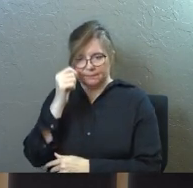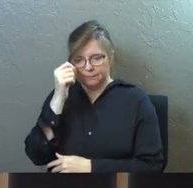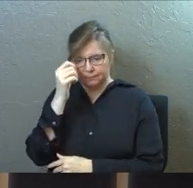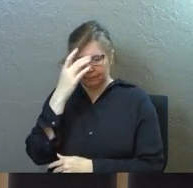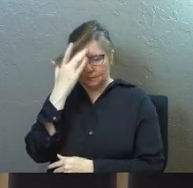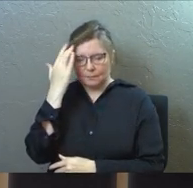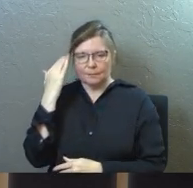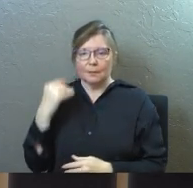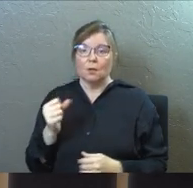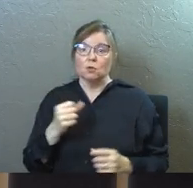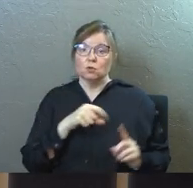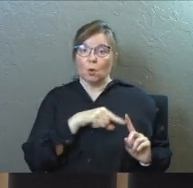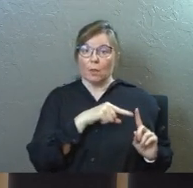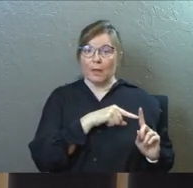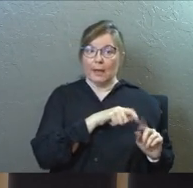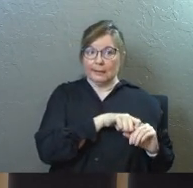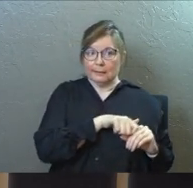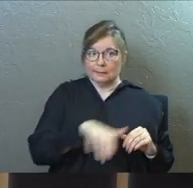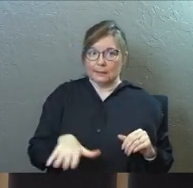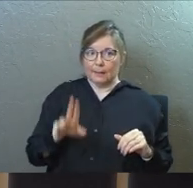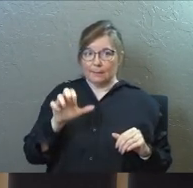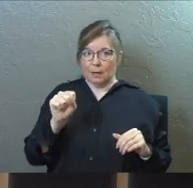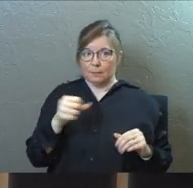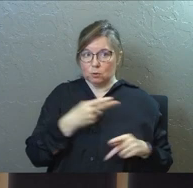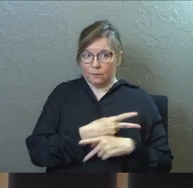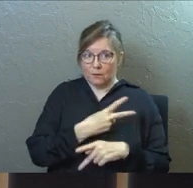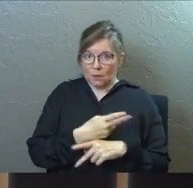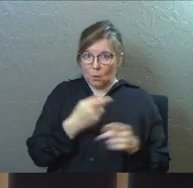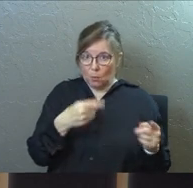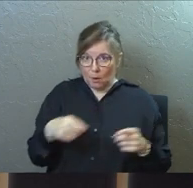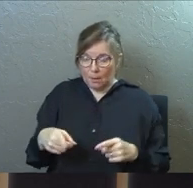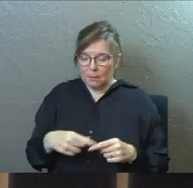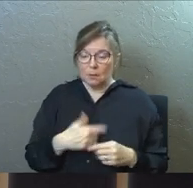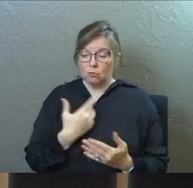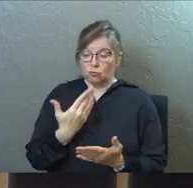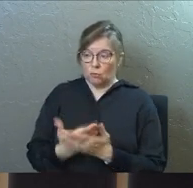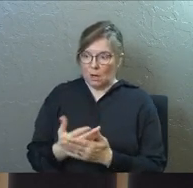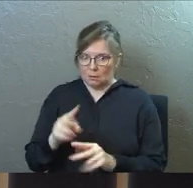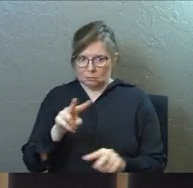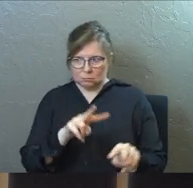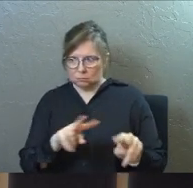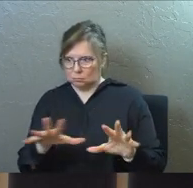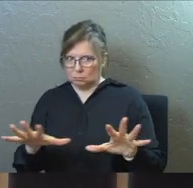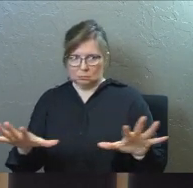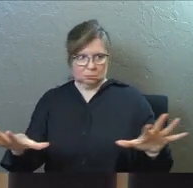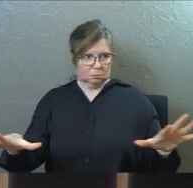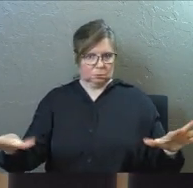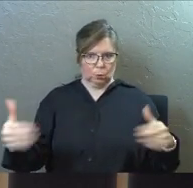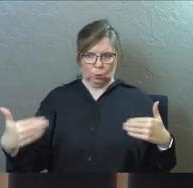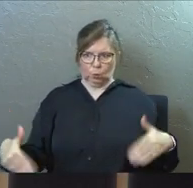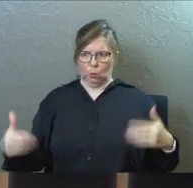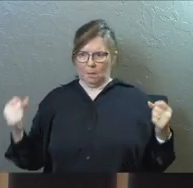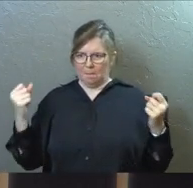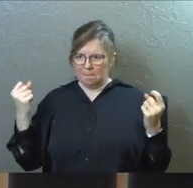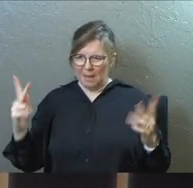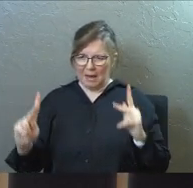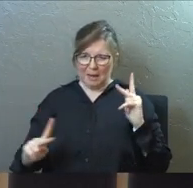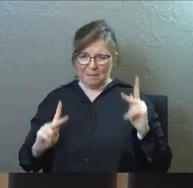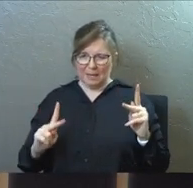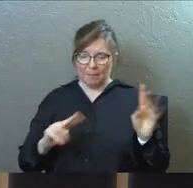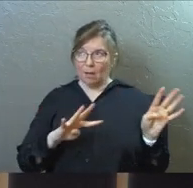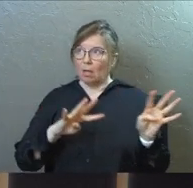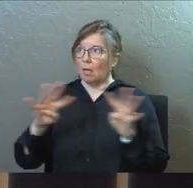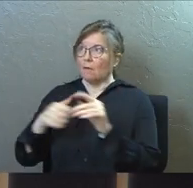figure out what in the world's going on up there, and when he gets there, he sees this is a major spiritual revival happening,